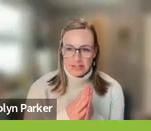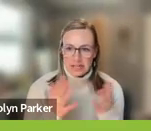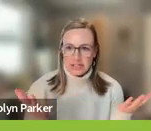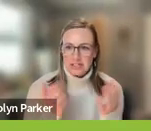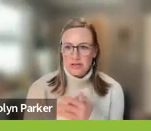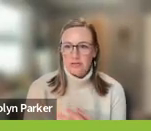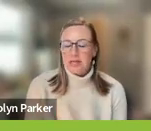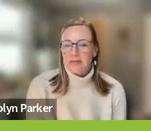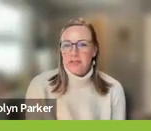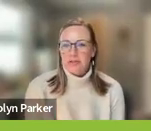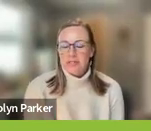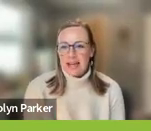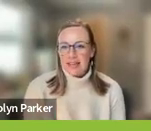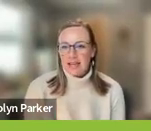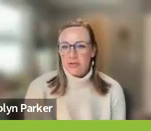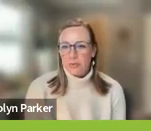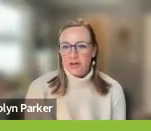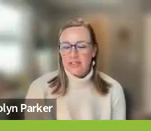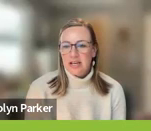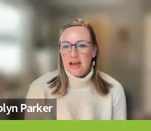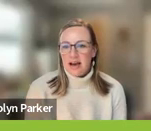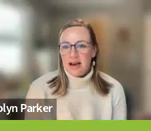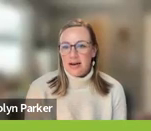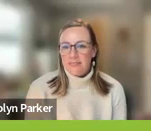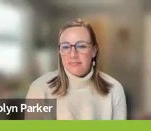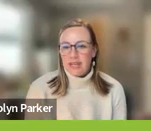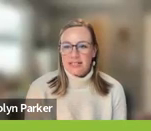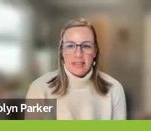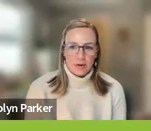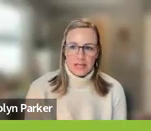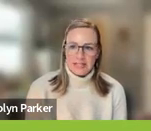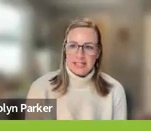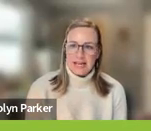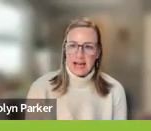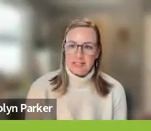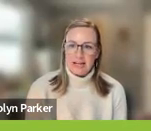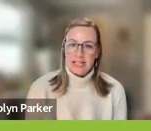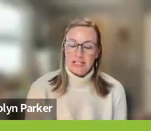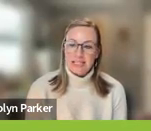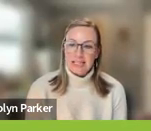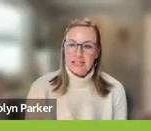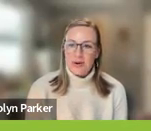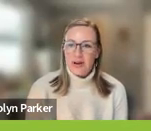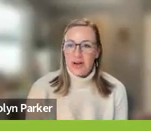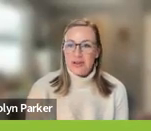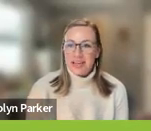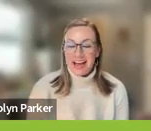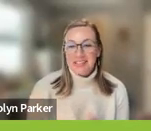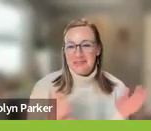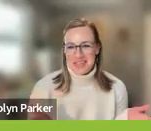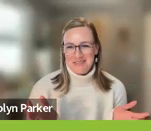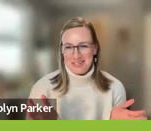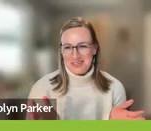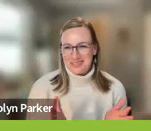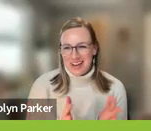service agencies. So I know some of you said that you worked as a therapist in an outside agency, and so we